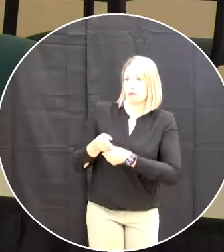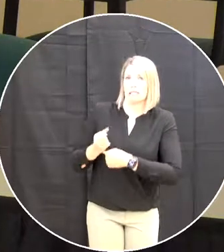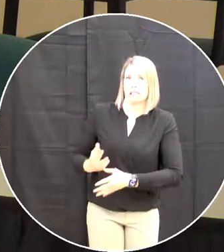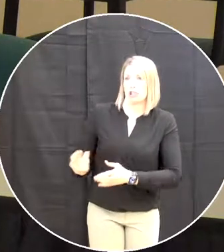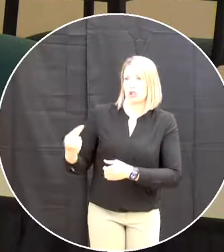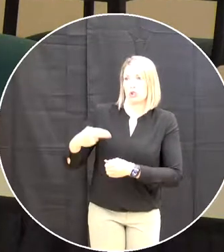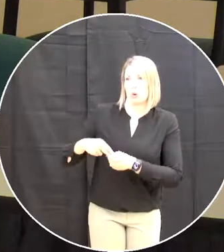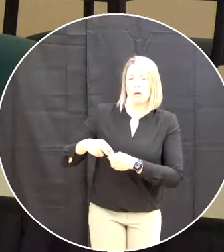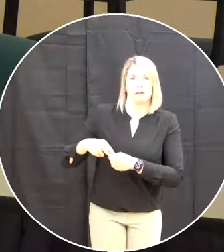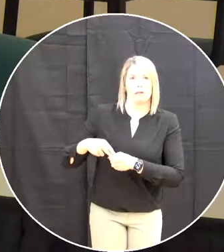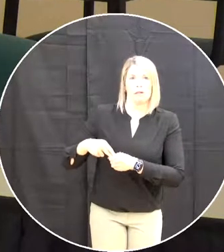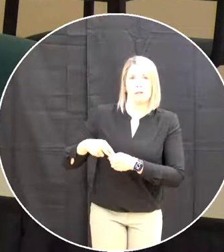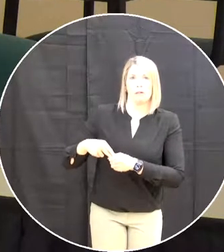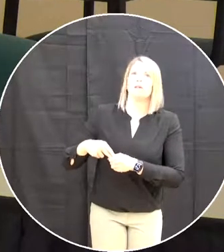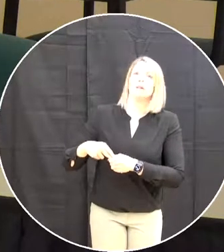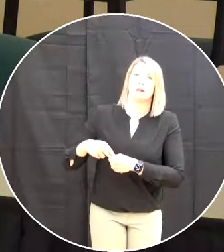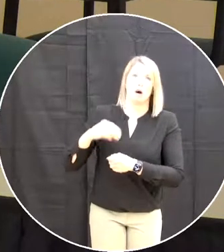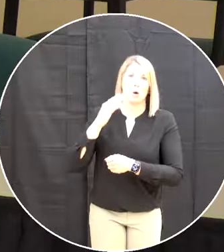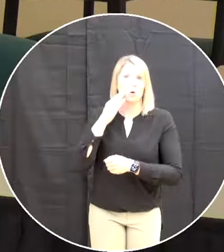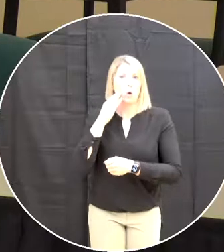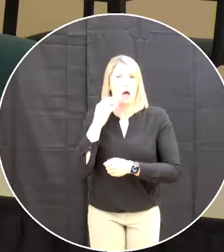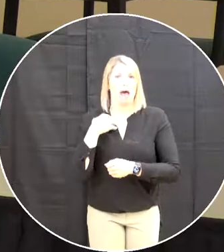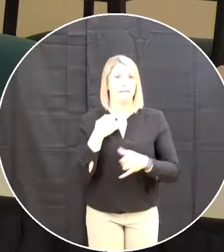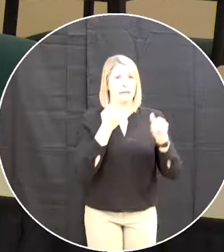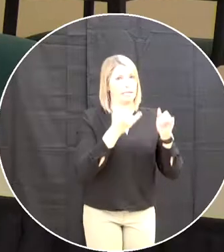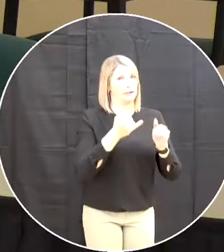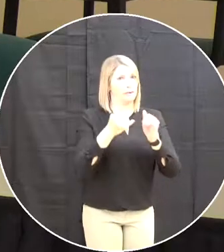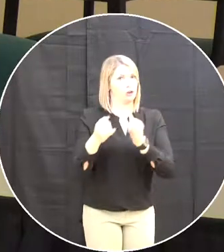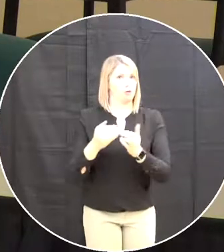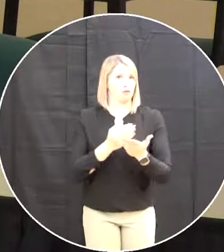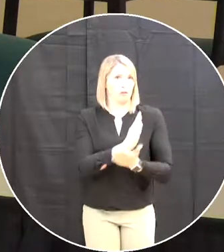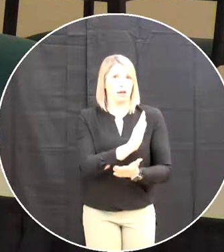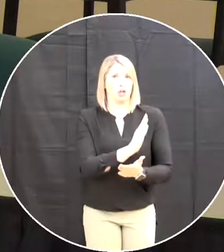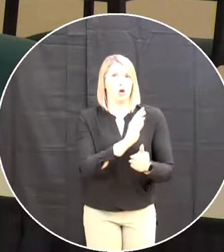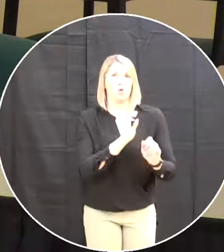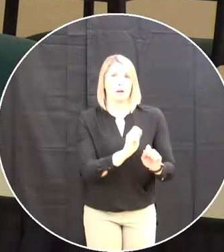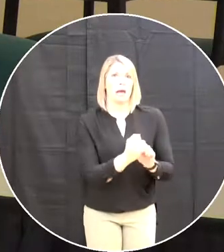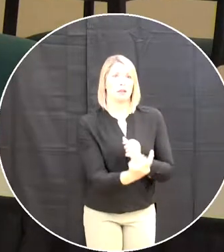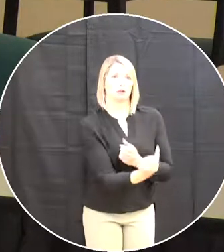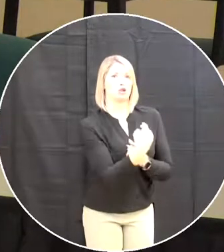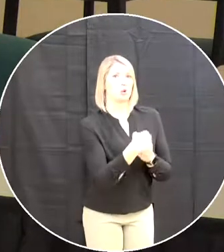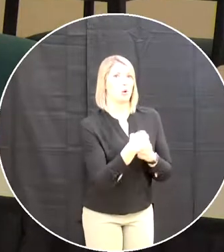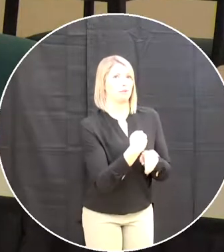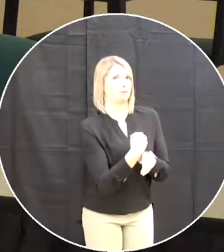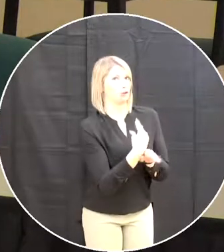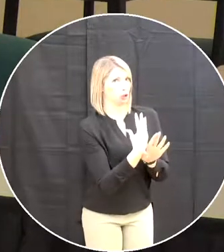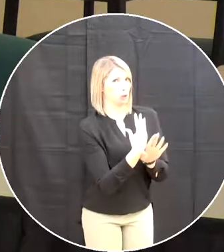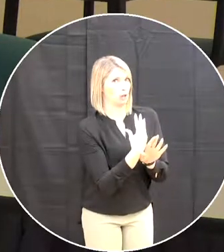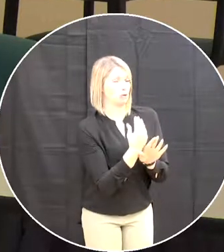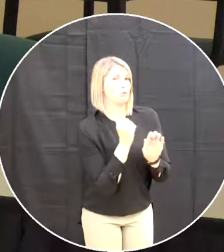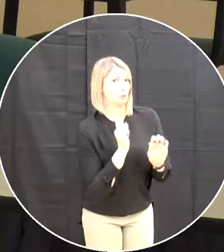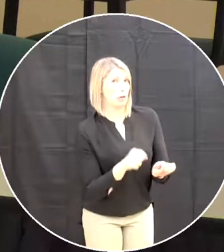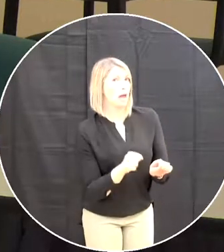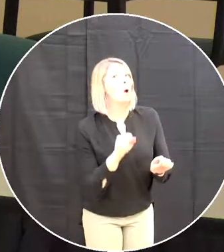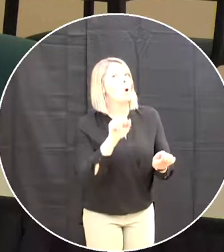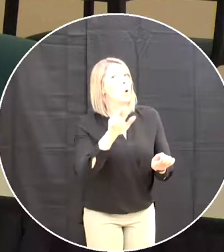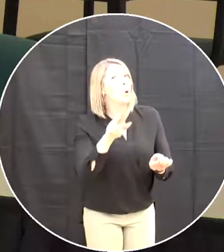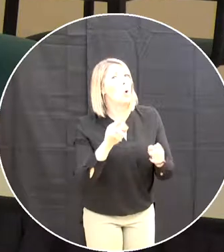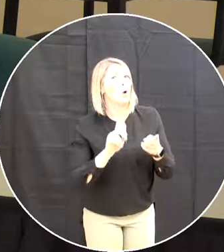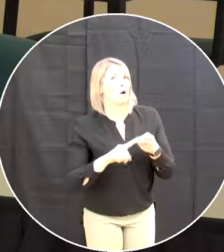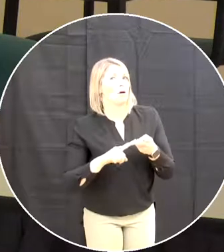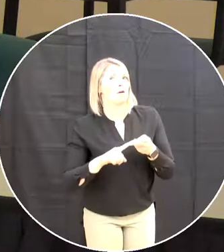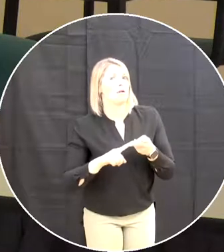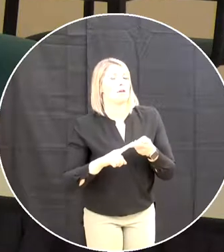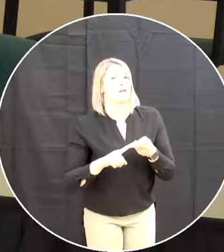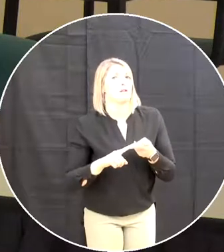can you certainly have your individual right to uh uh tie in virtually if you uh so wish or you can participate in person